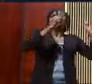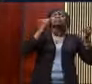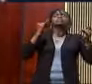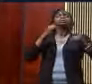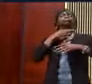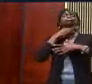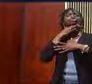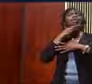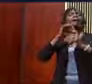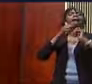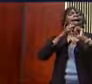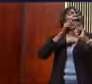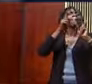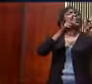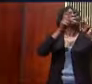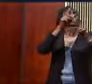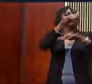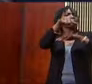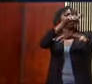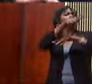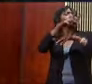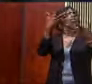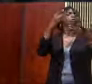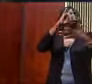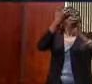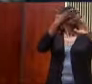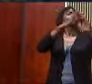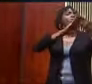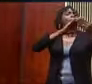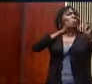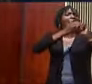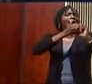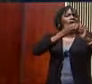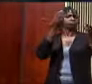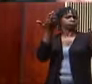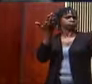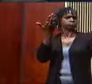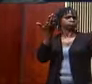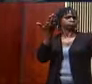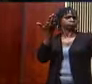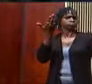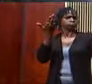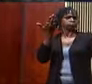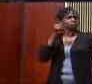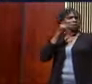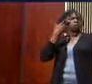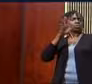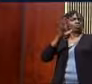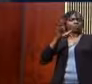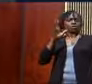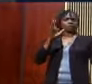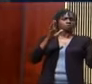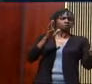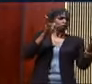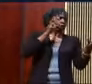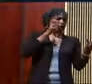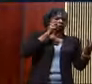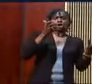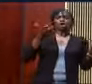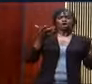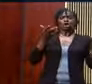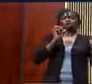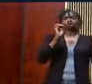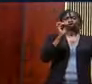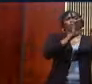allow a Persian to say that there is no such thing as Persian racism and Persian oppression